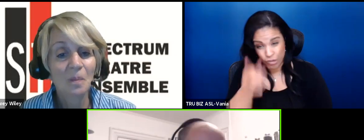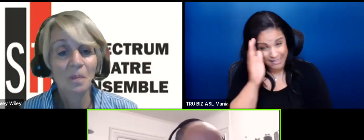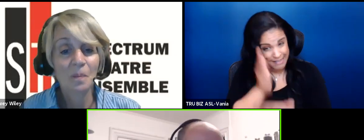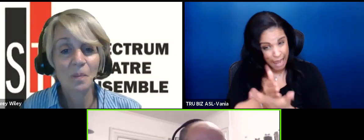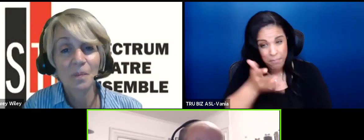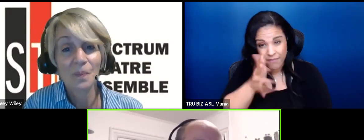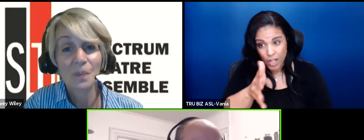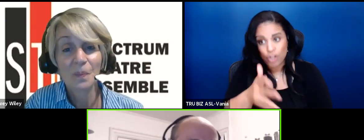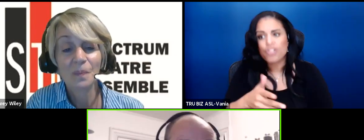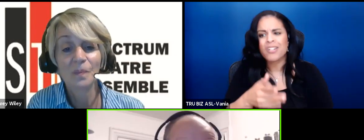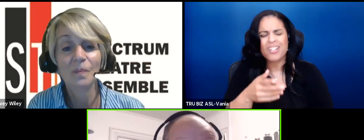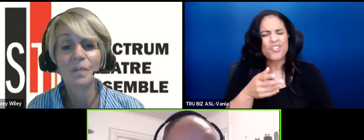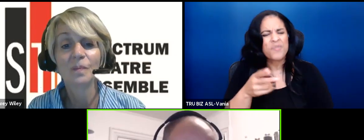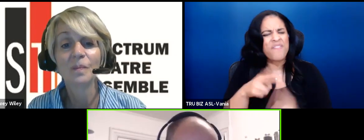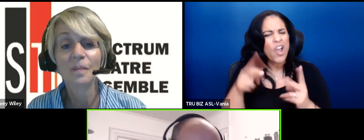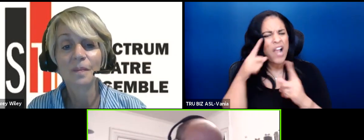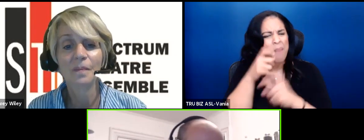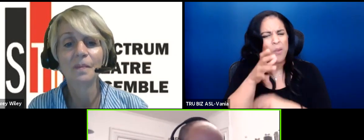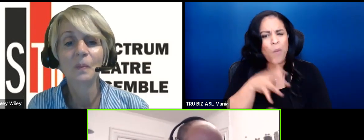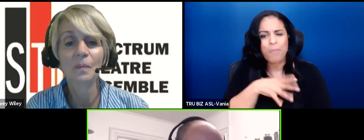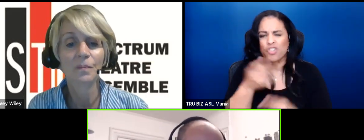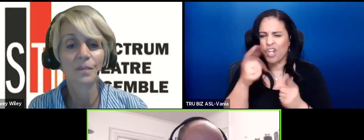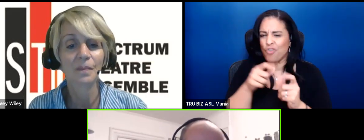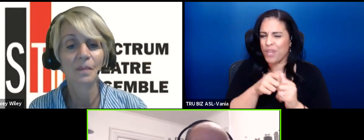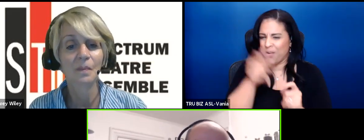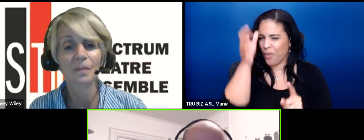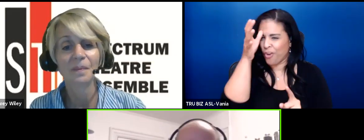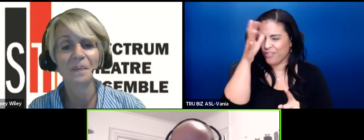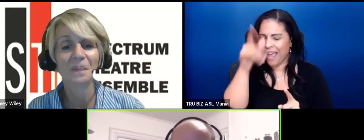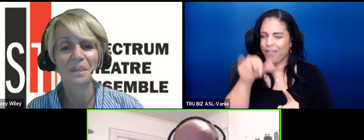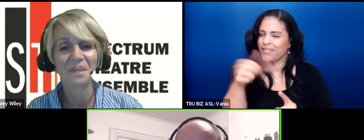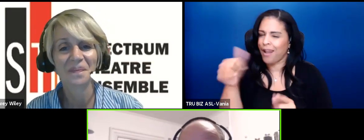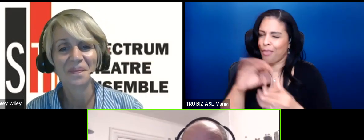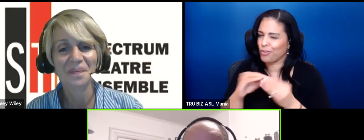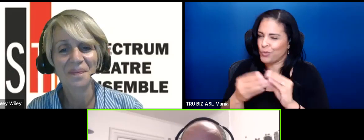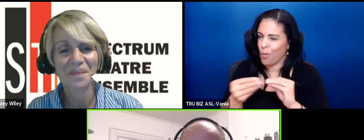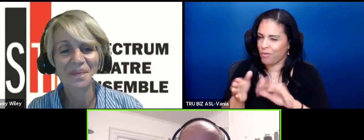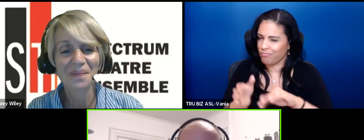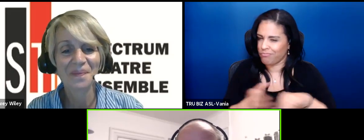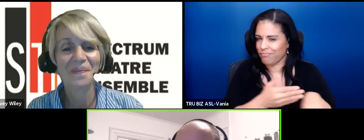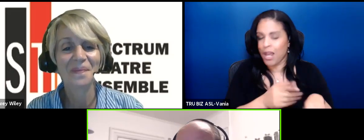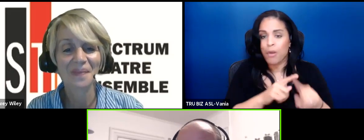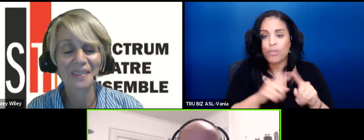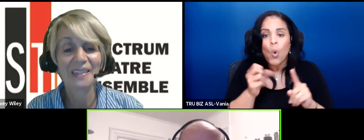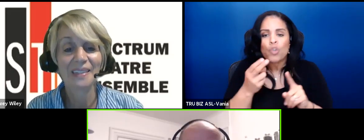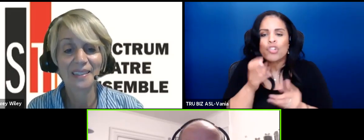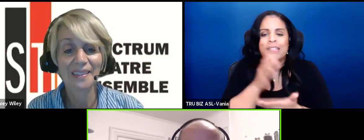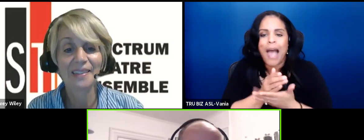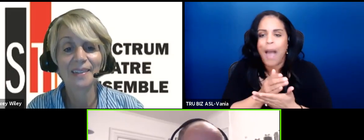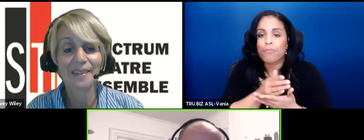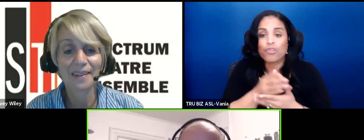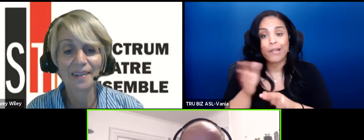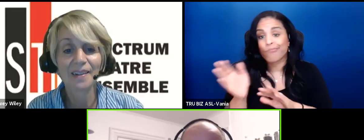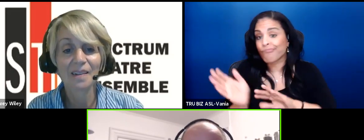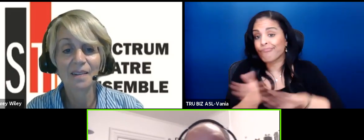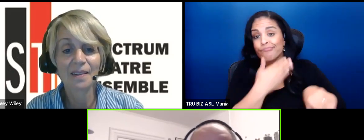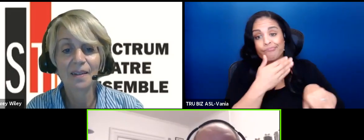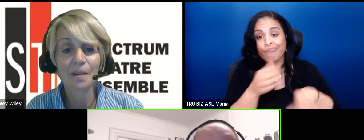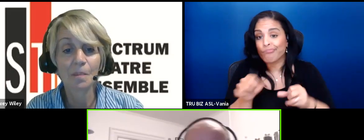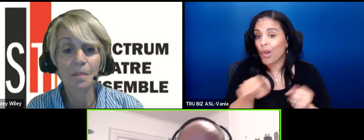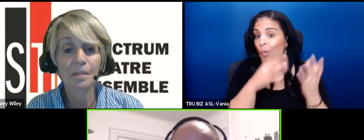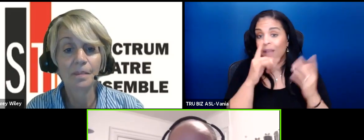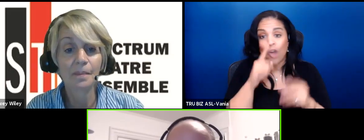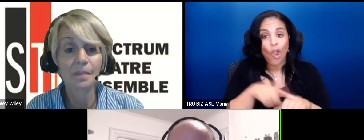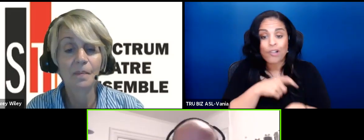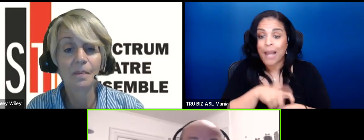she was a complicated woman she actually agreed with him so that's another story but you know so she stopped and she put it away for a long time she got